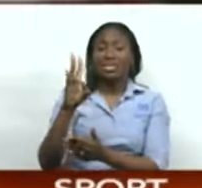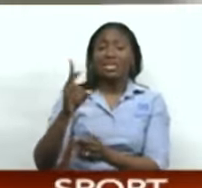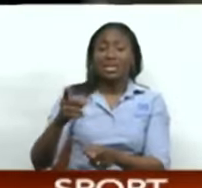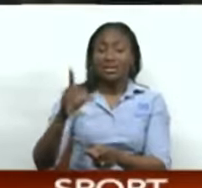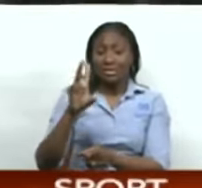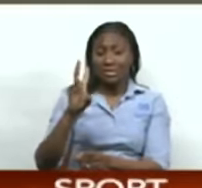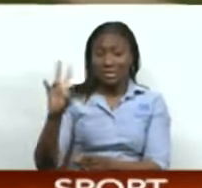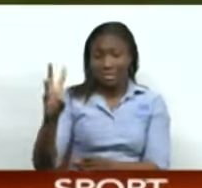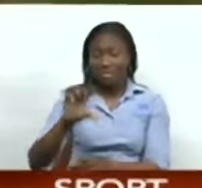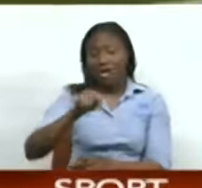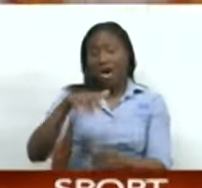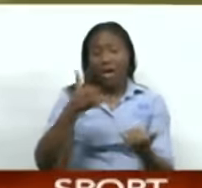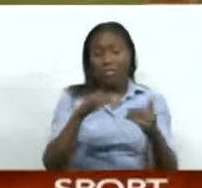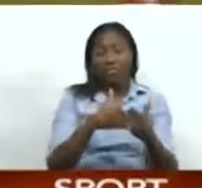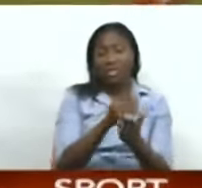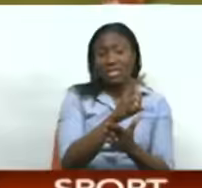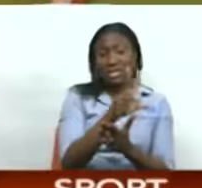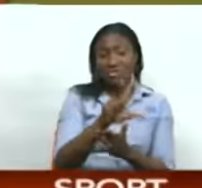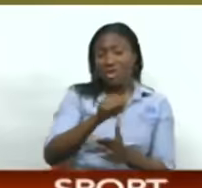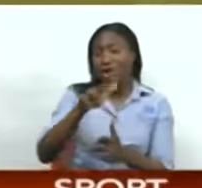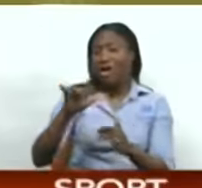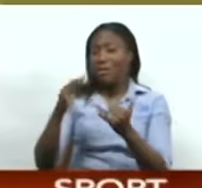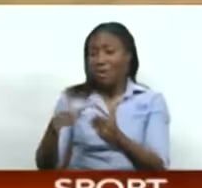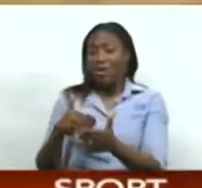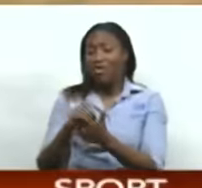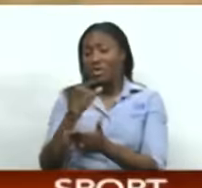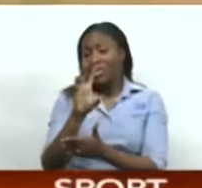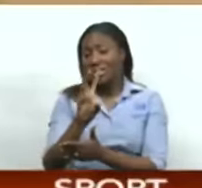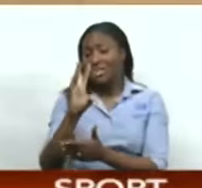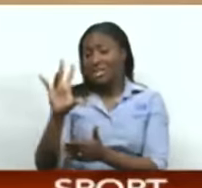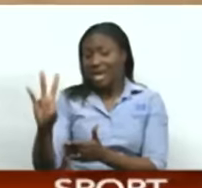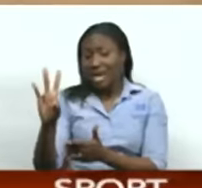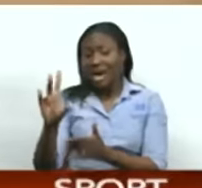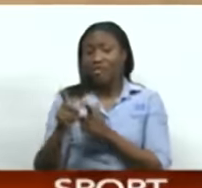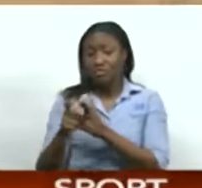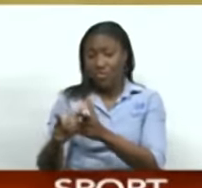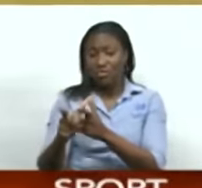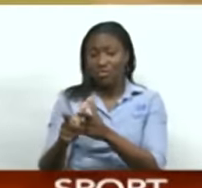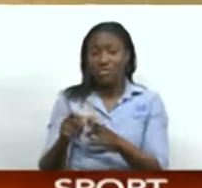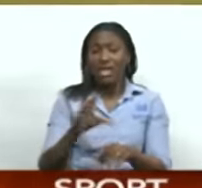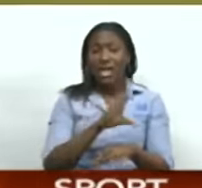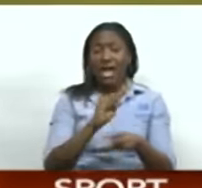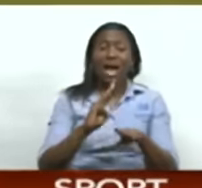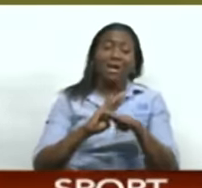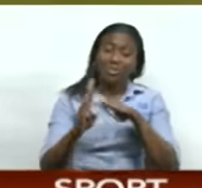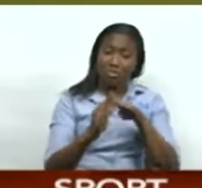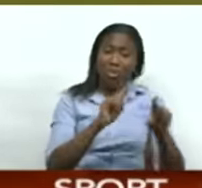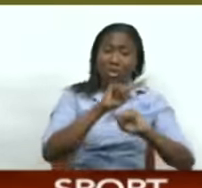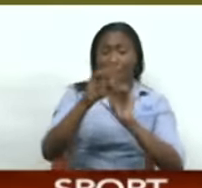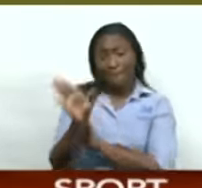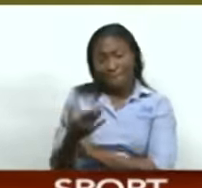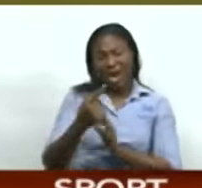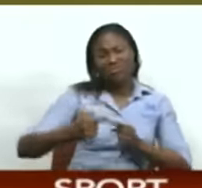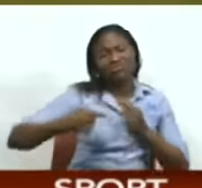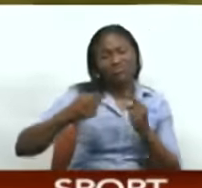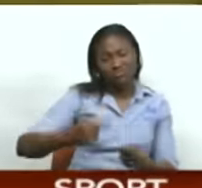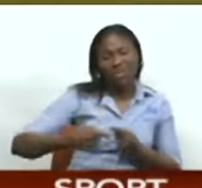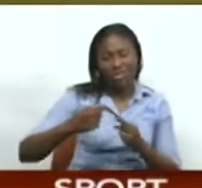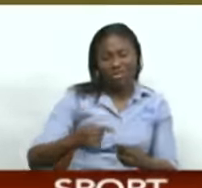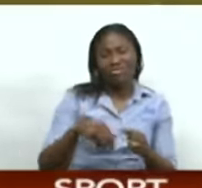63, and Hayden Walls Jr. to 57. But when the Pride batted, they struggled. eventually bowled out for 135.